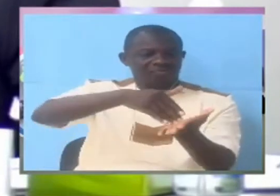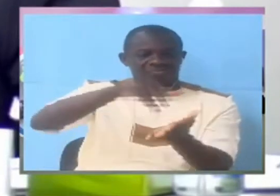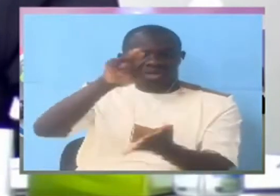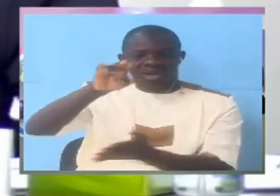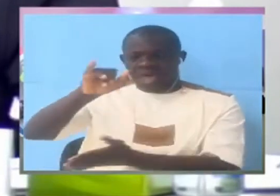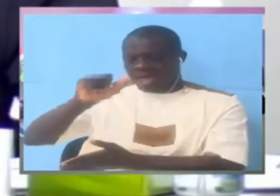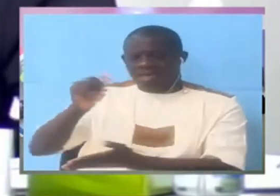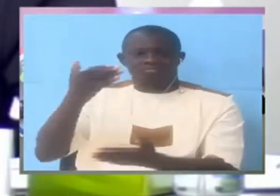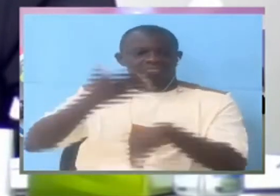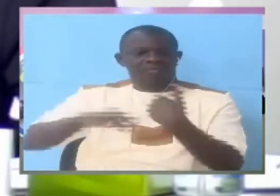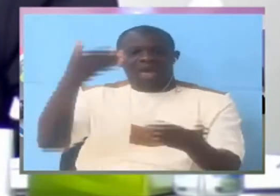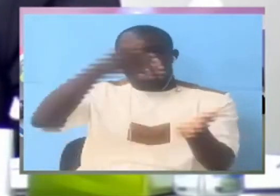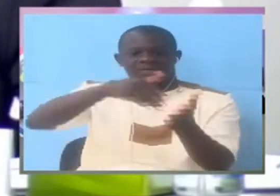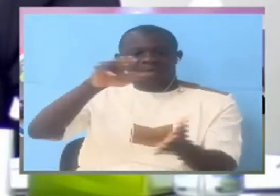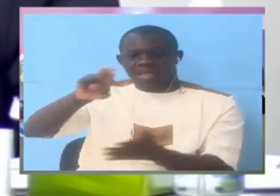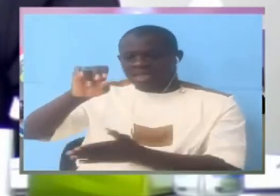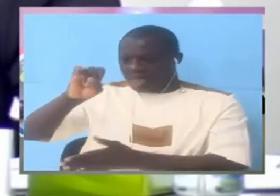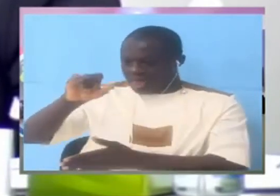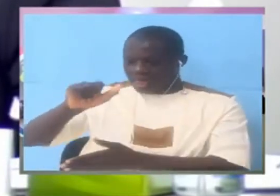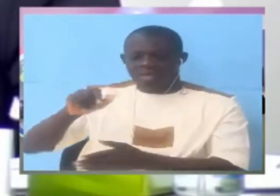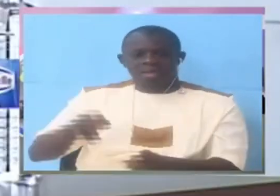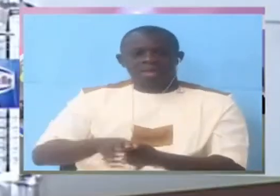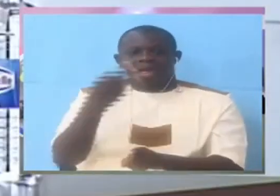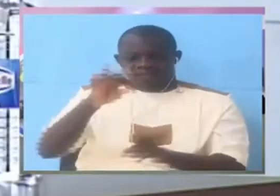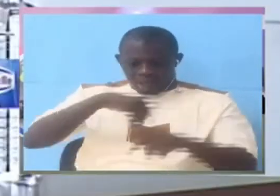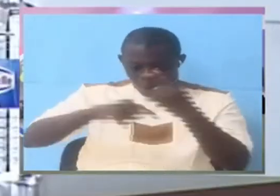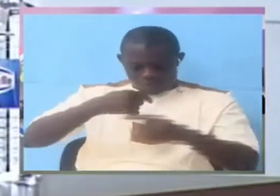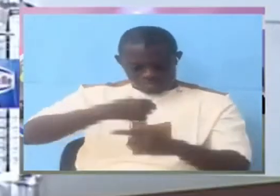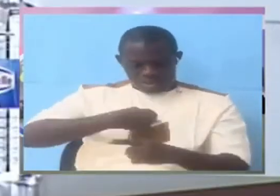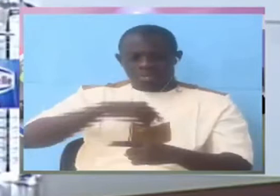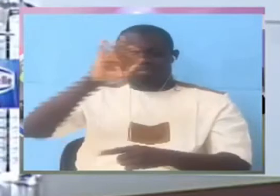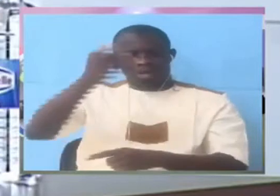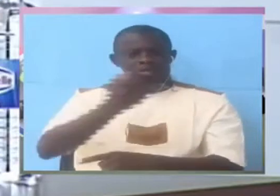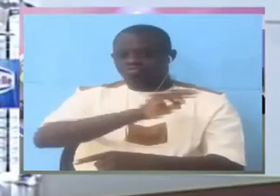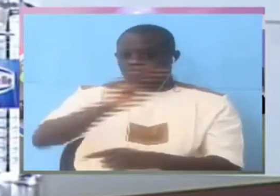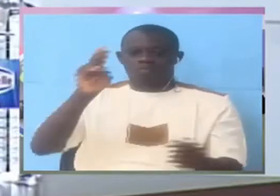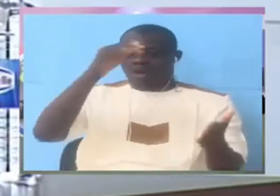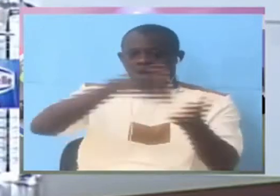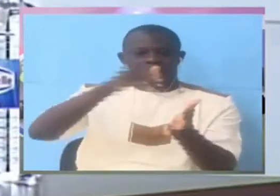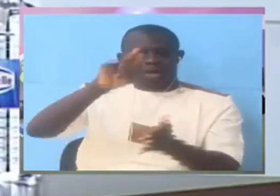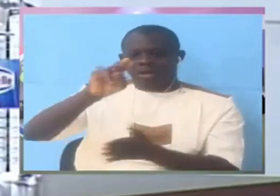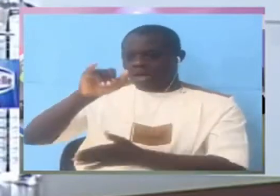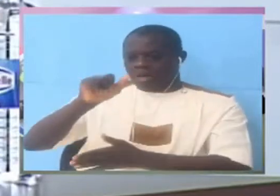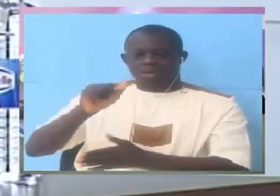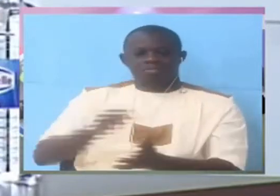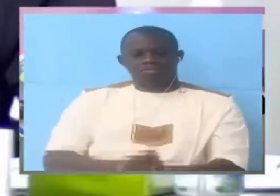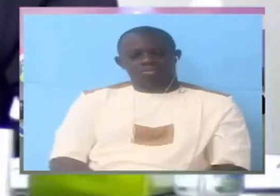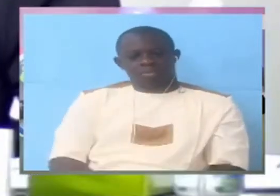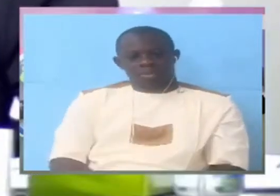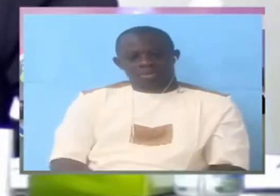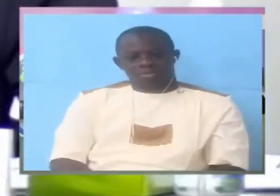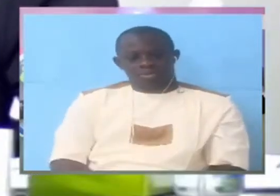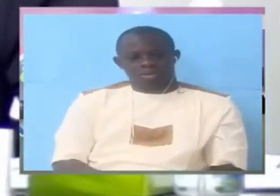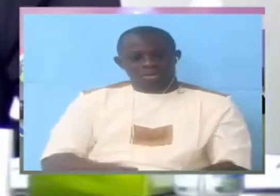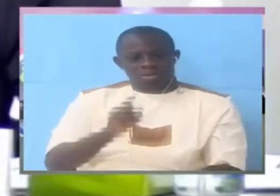attending i'm willing to go i'm under i'm under in a phone as far as i'm concerned yes until i don't know to her i'd say you read this is